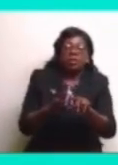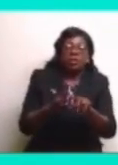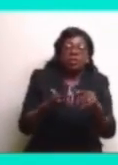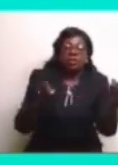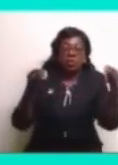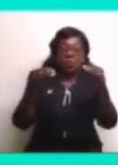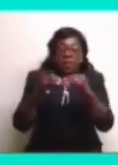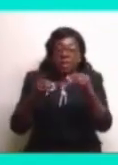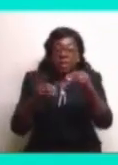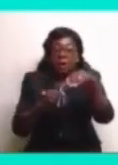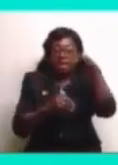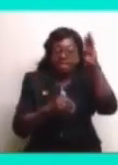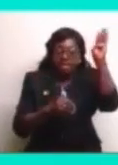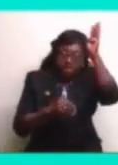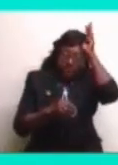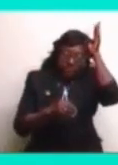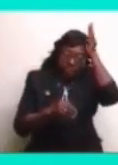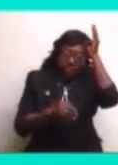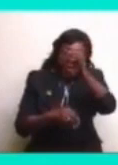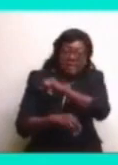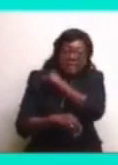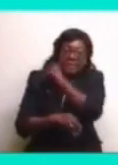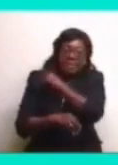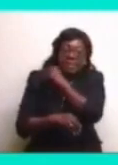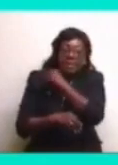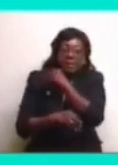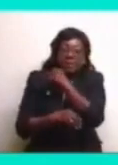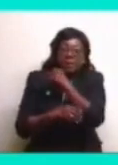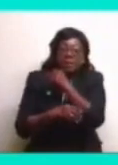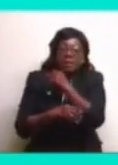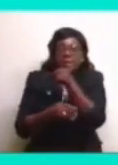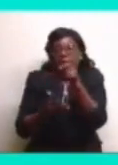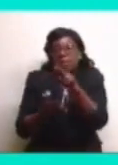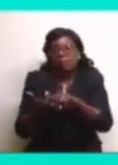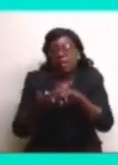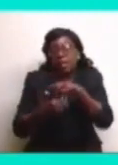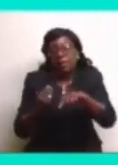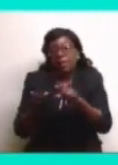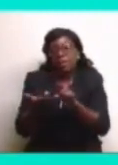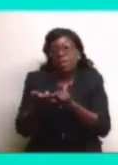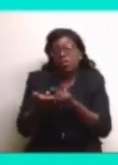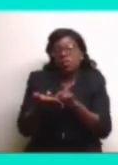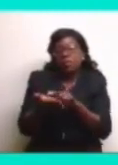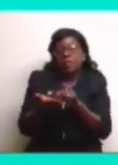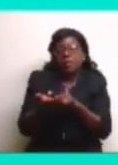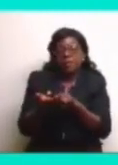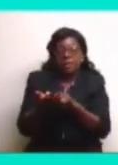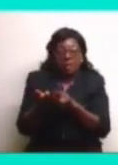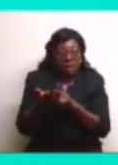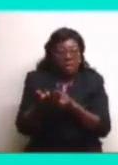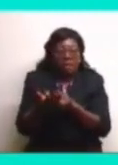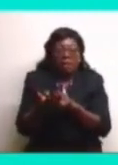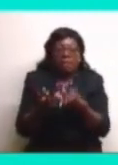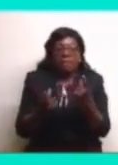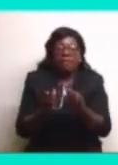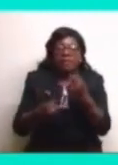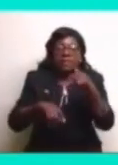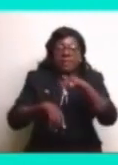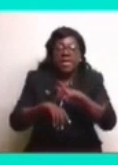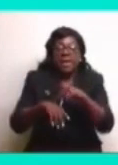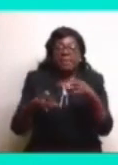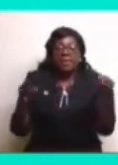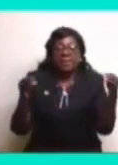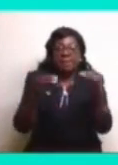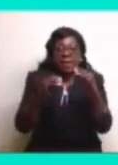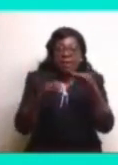to meet Bobby Semenet, who for me was only a figure that I read about in the newspaper because he was one of the founders